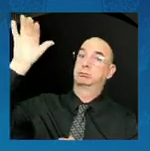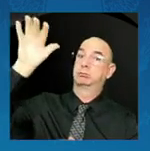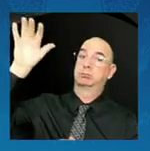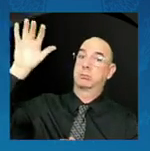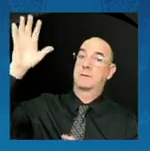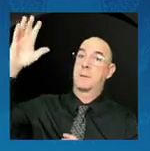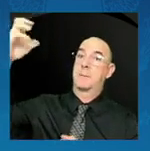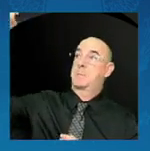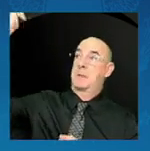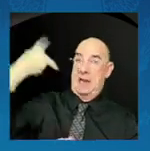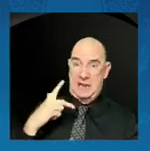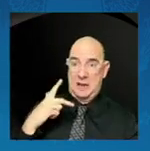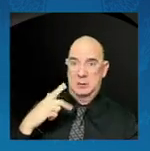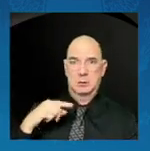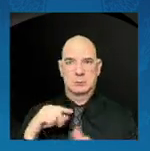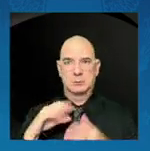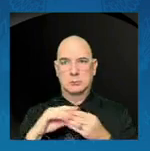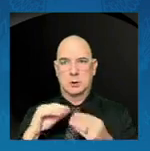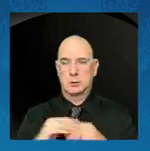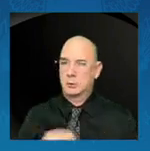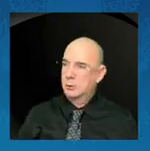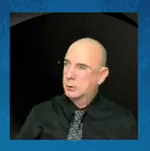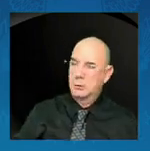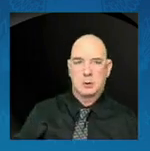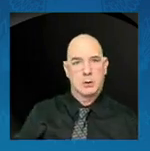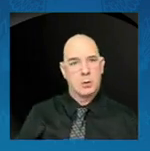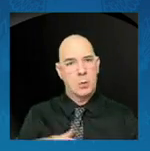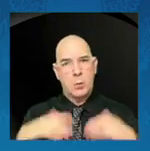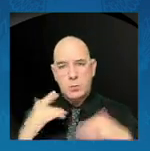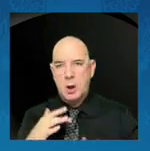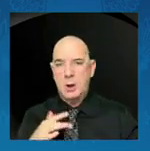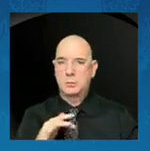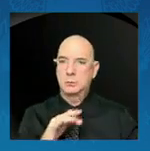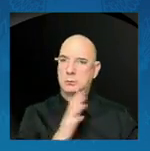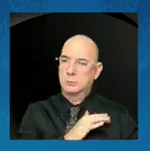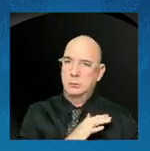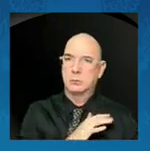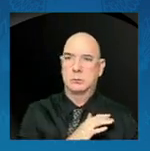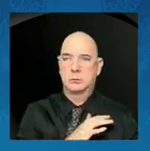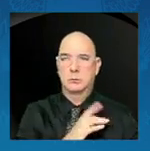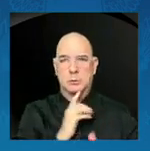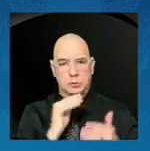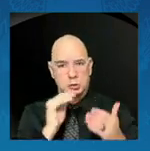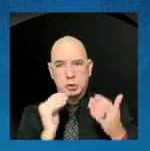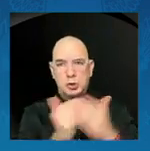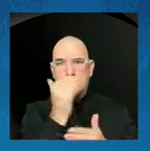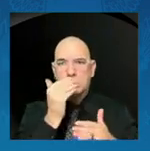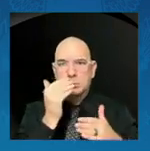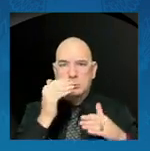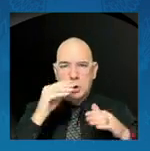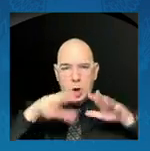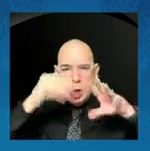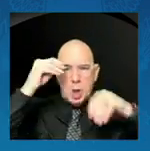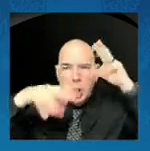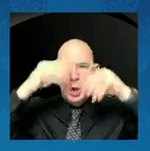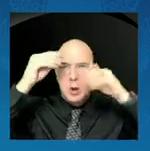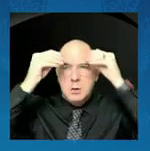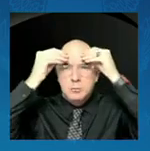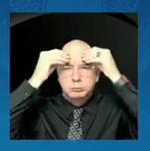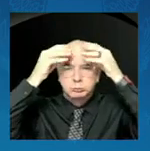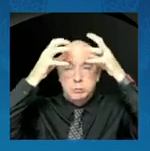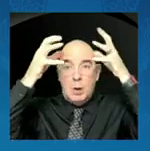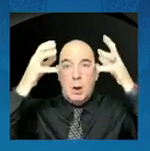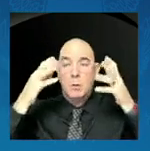With wonder. A new. Awareness. Of not only. What is out there. But what's right here.